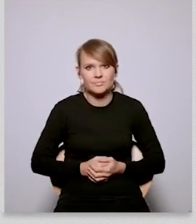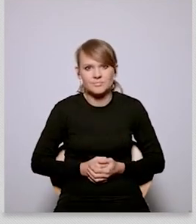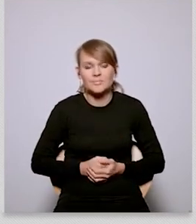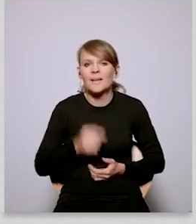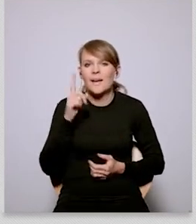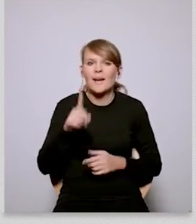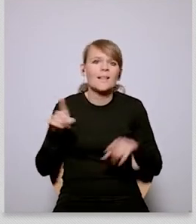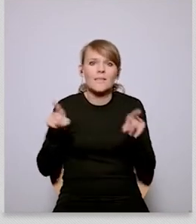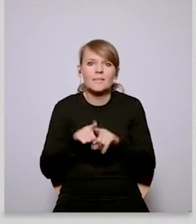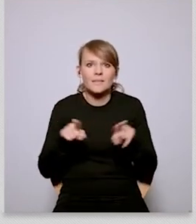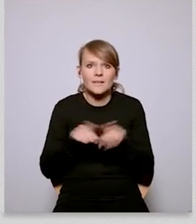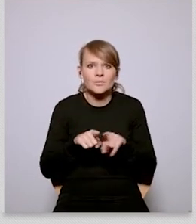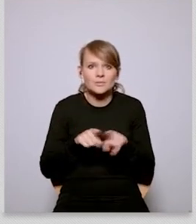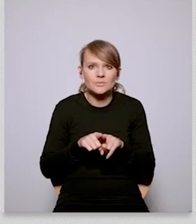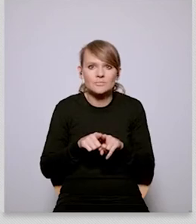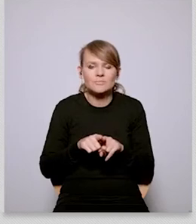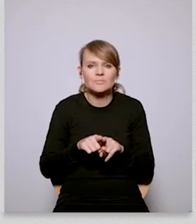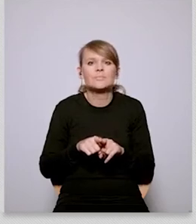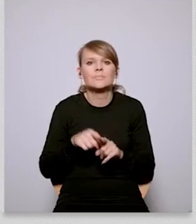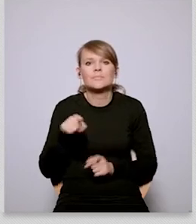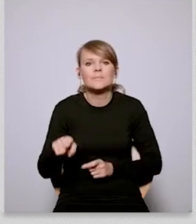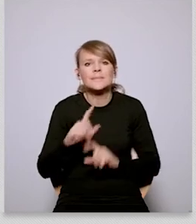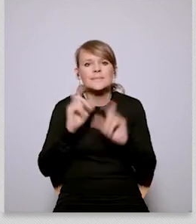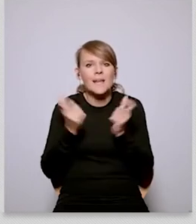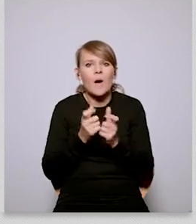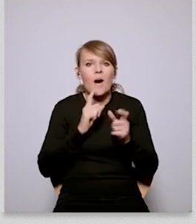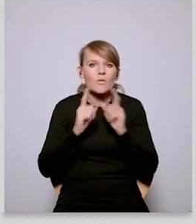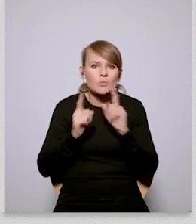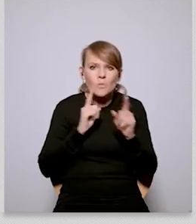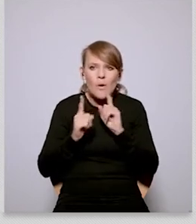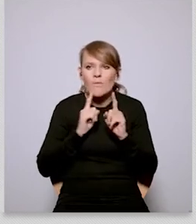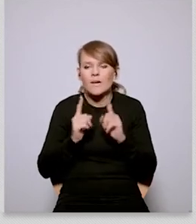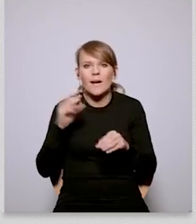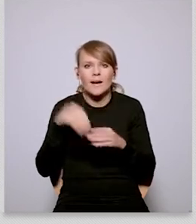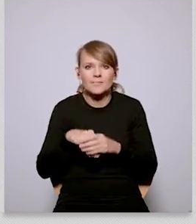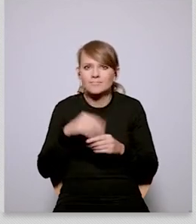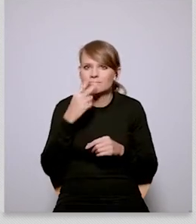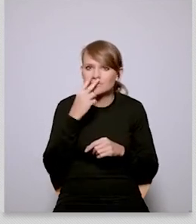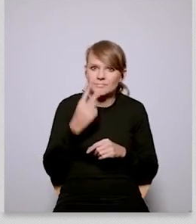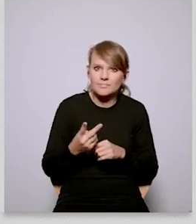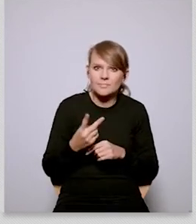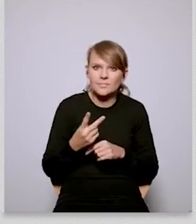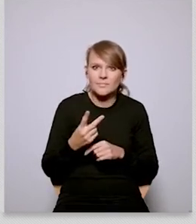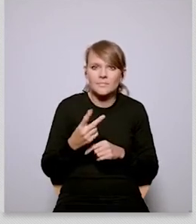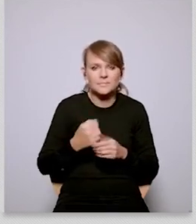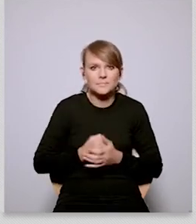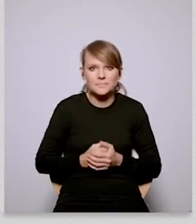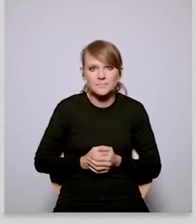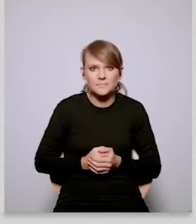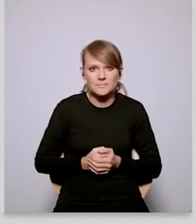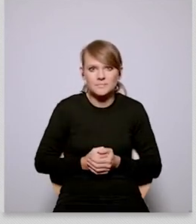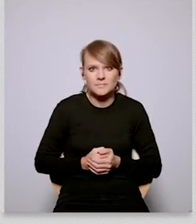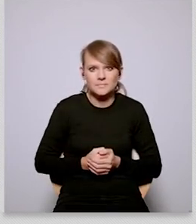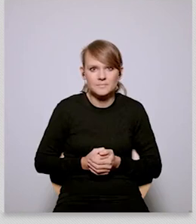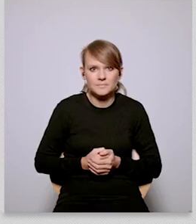necessary if we want to do something about solving this task but at the same time